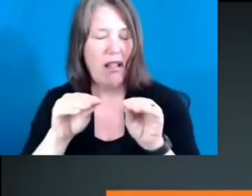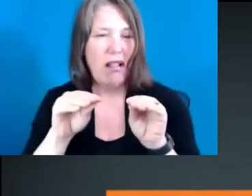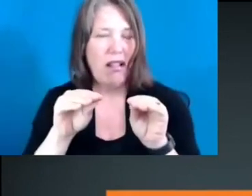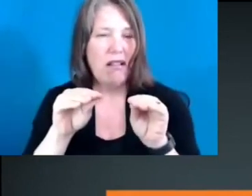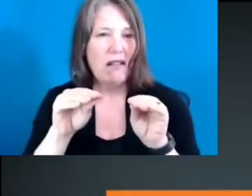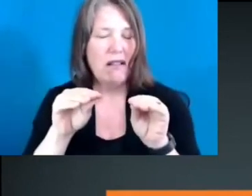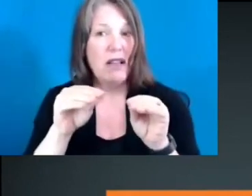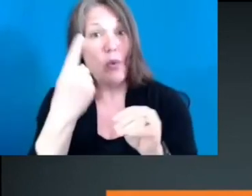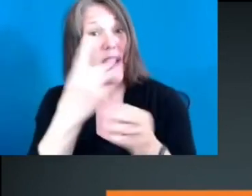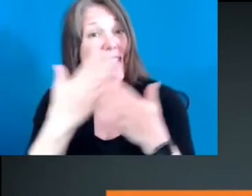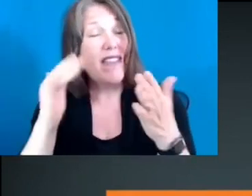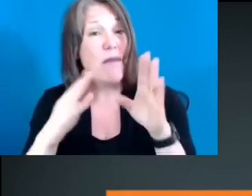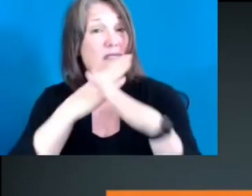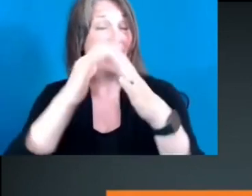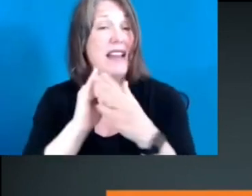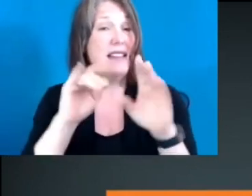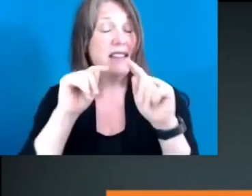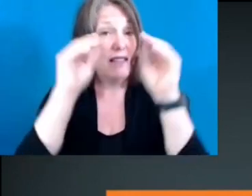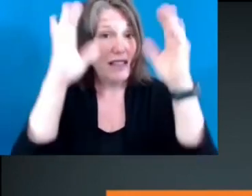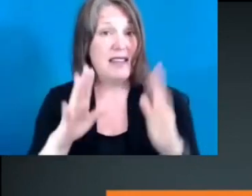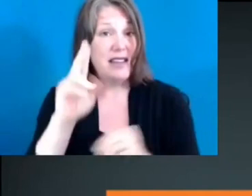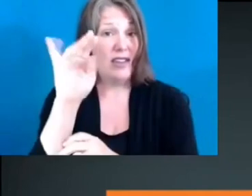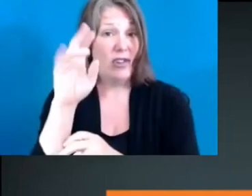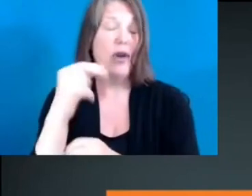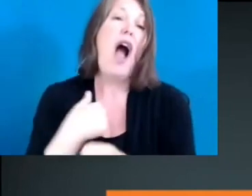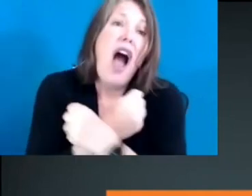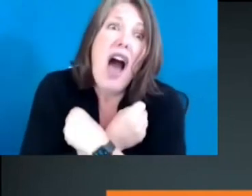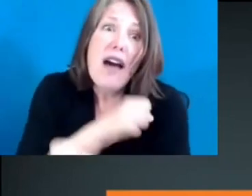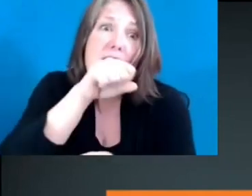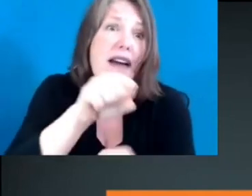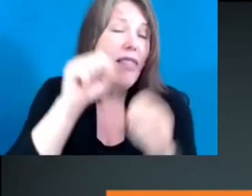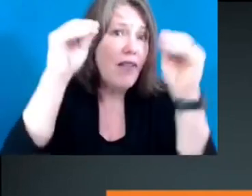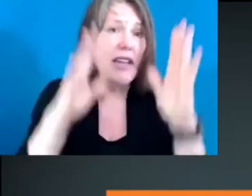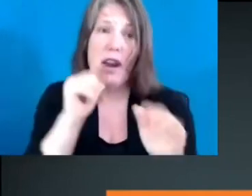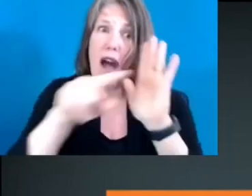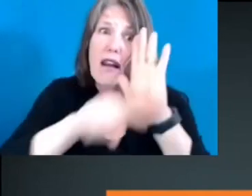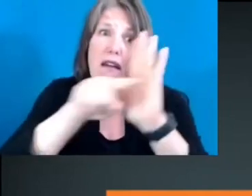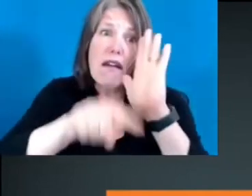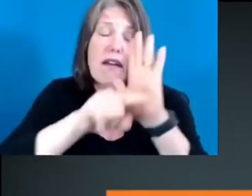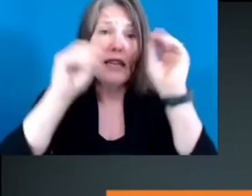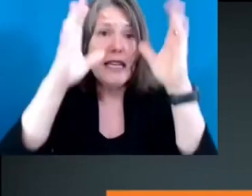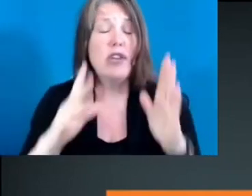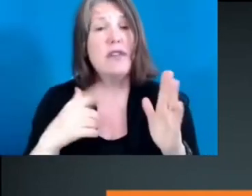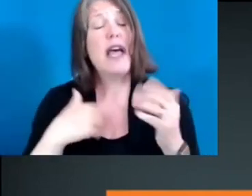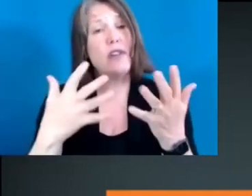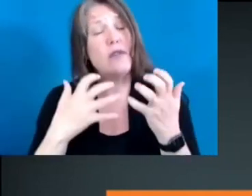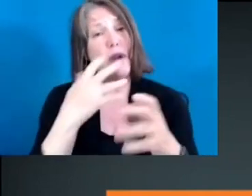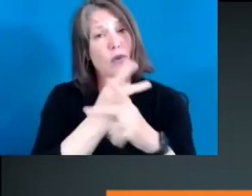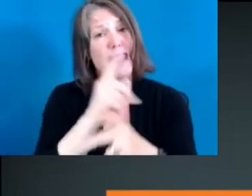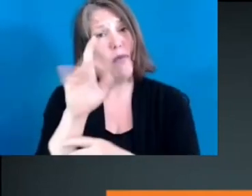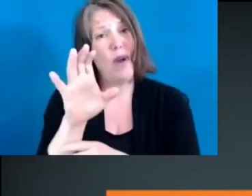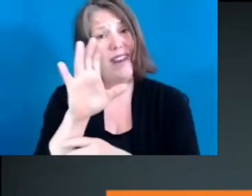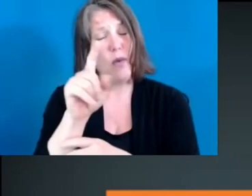And I love teachers. This is not bashing. I just want to keep it 100, as our parents always say. Then we need to incentivize teachers